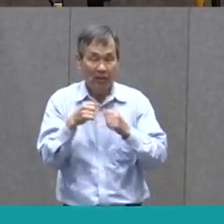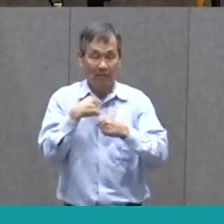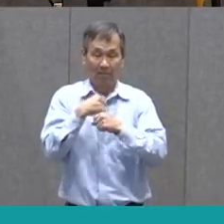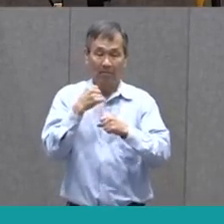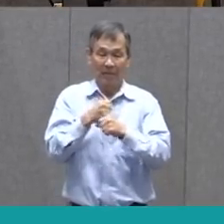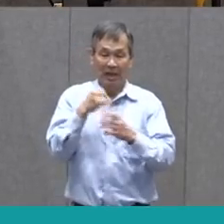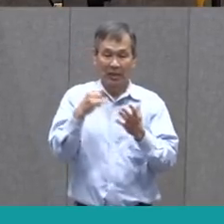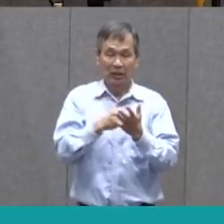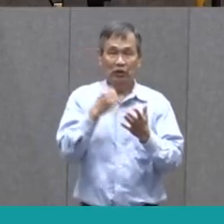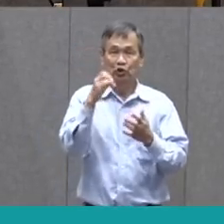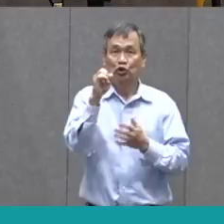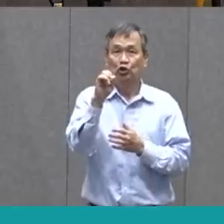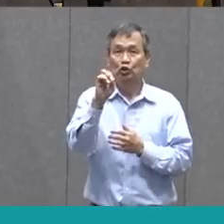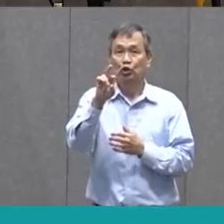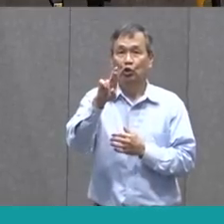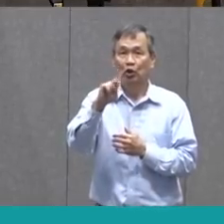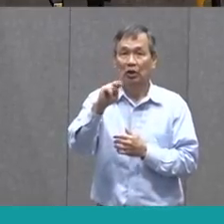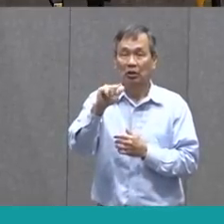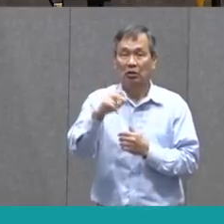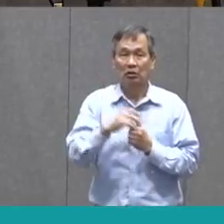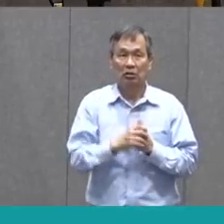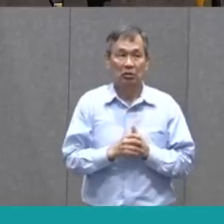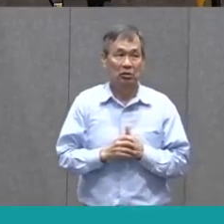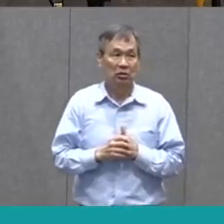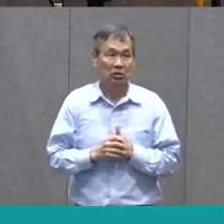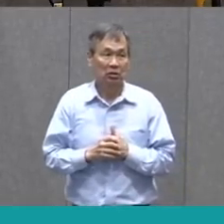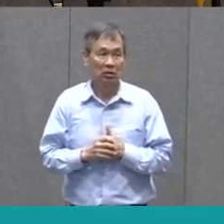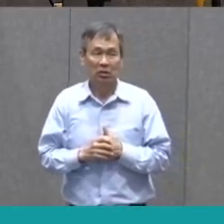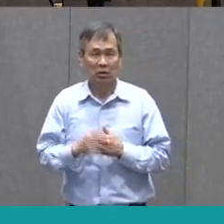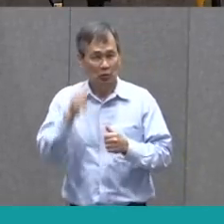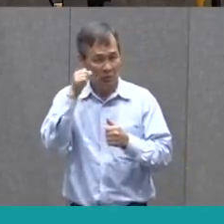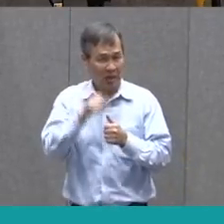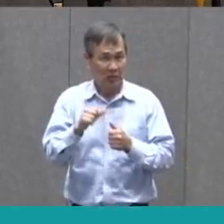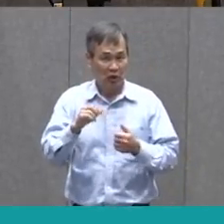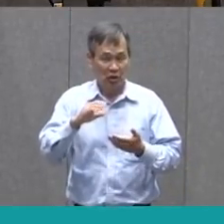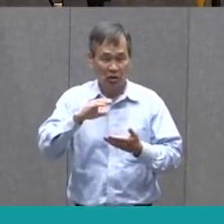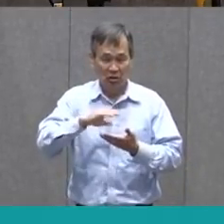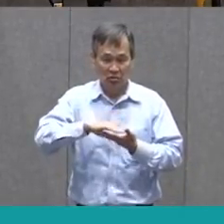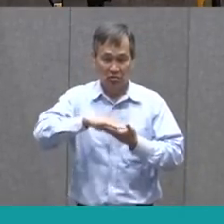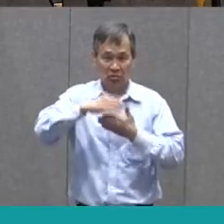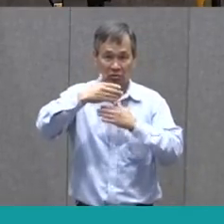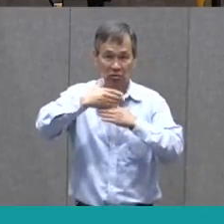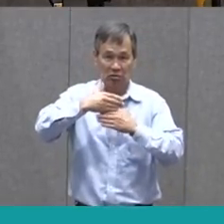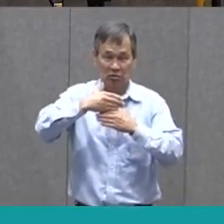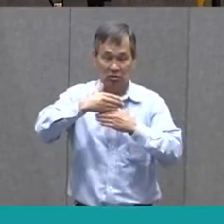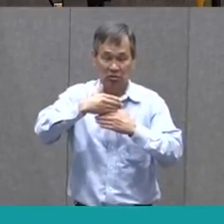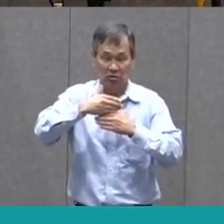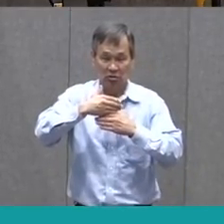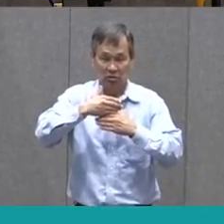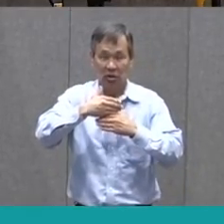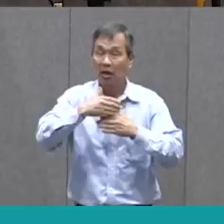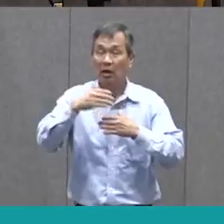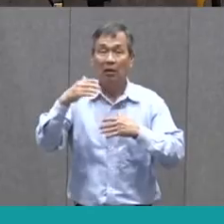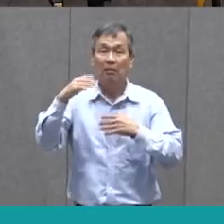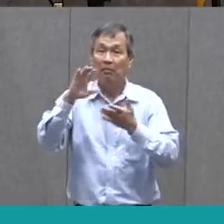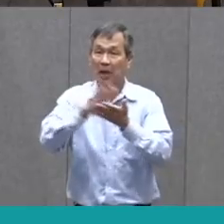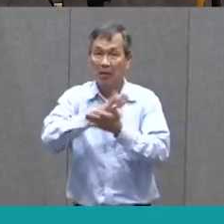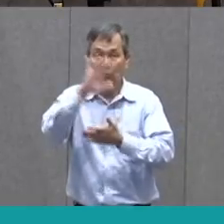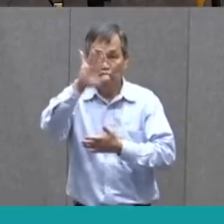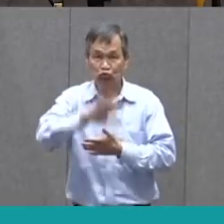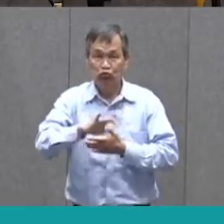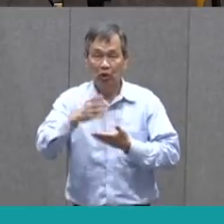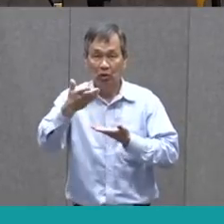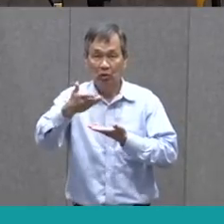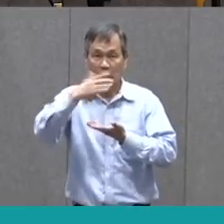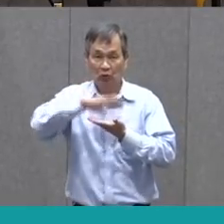let me pull this out. We took blank pieces of paper, we folded them in half, and then we